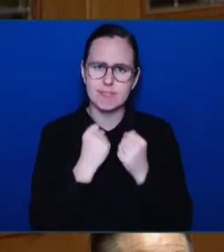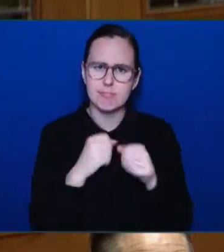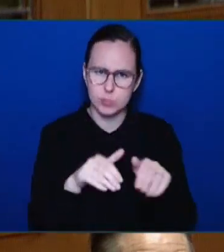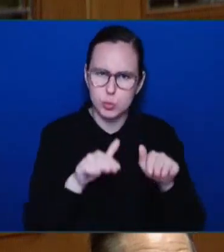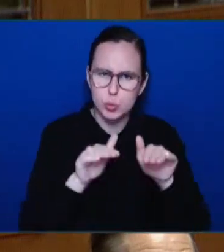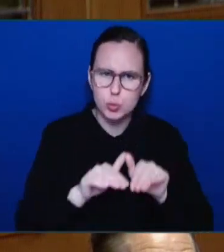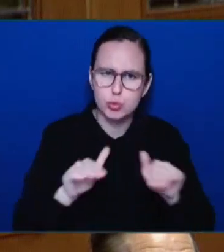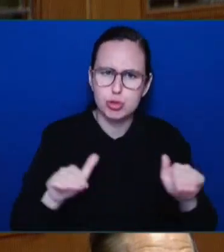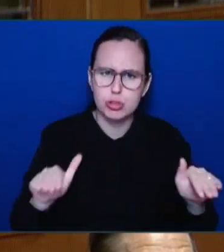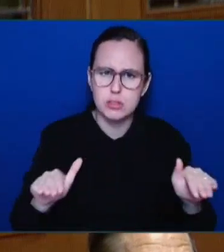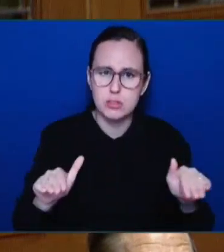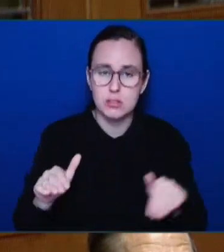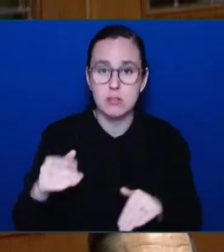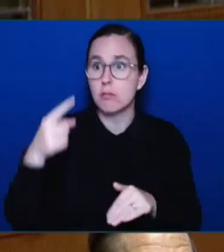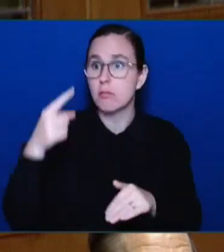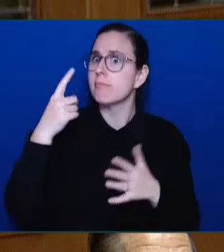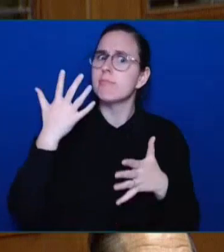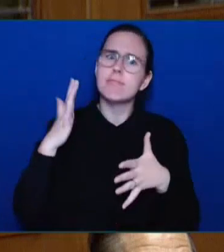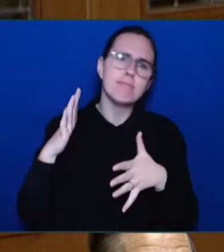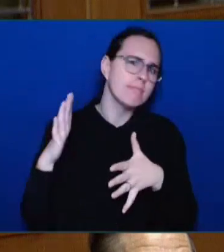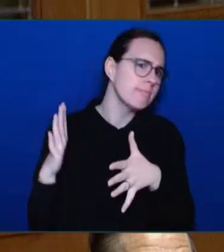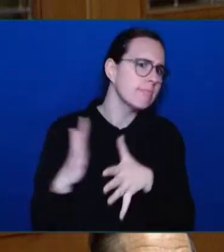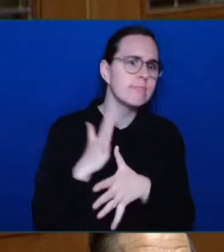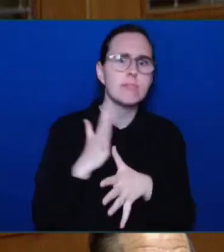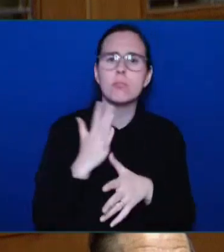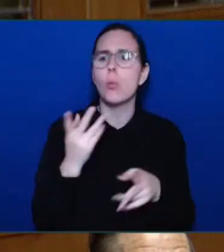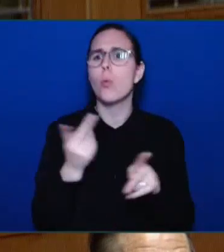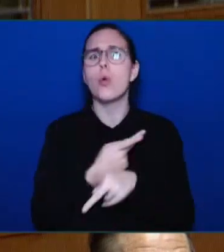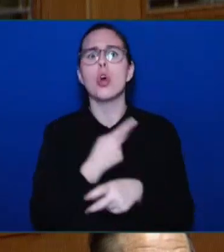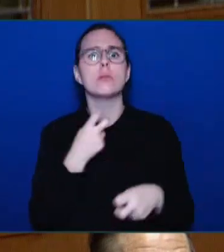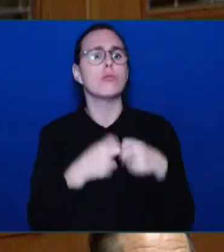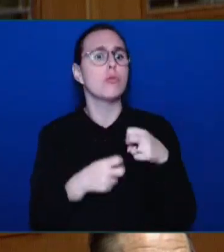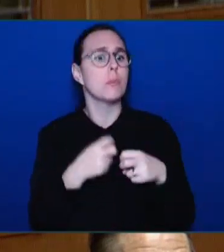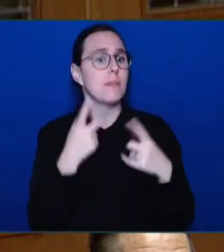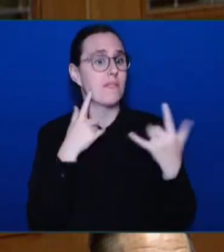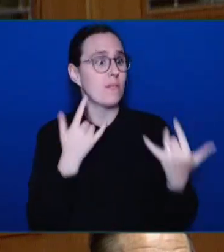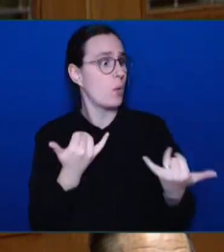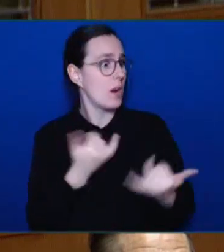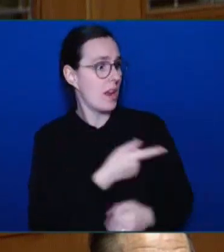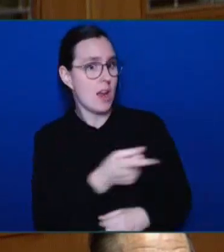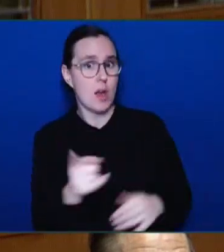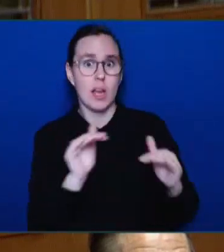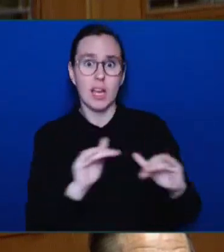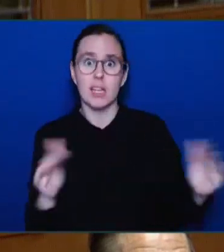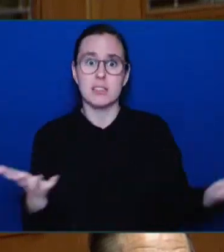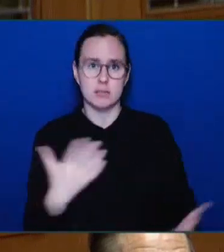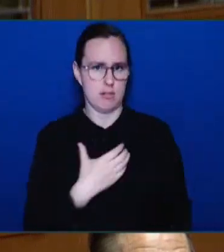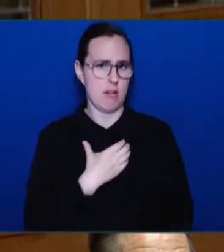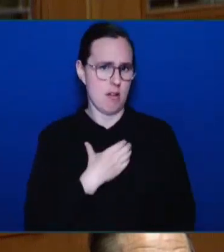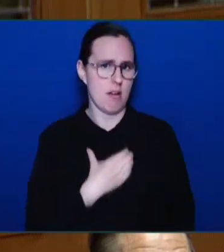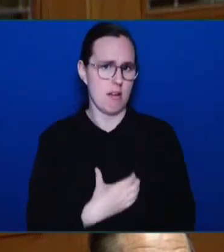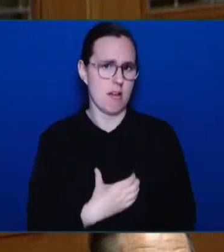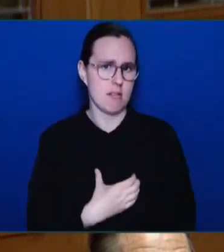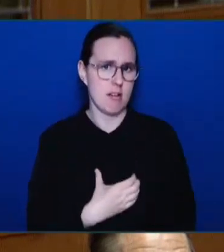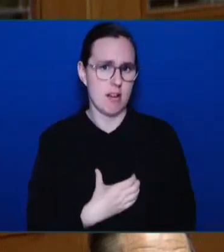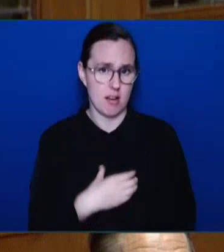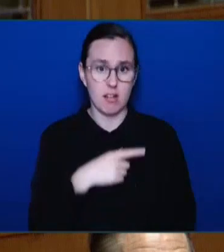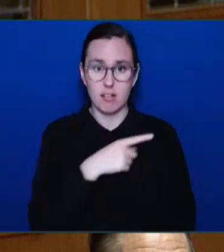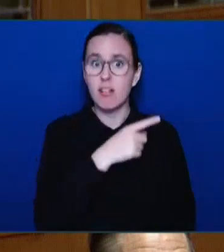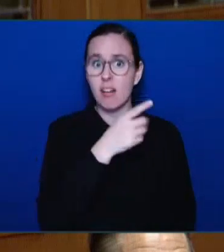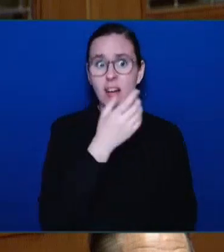in three food bank users are children. This is shameful. Air pollution worsened by fires.